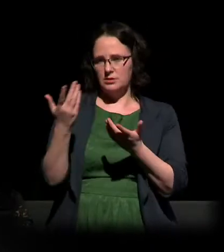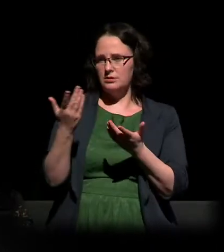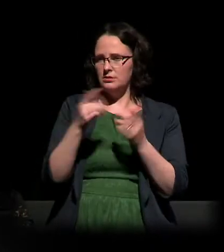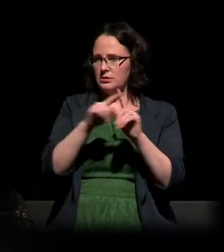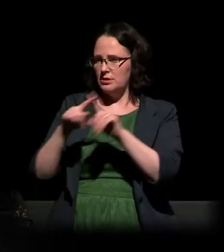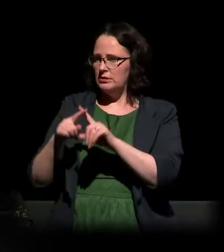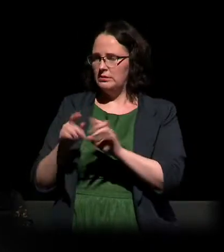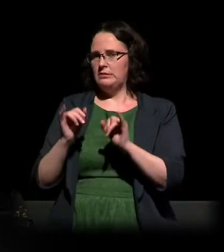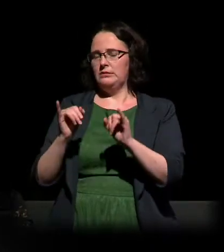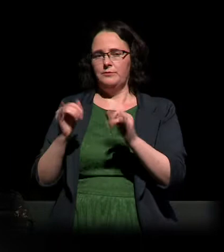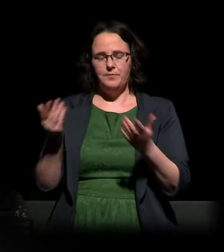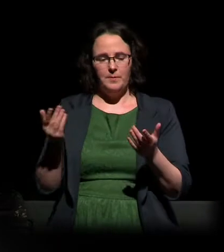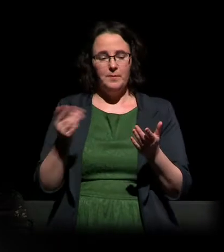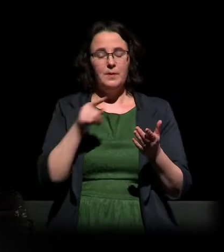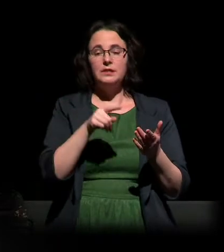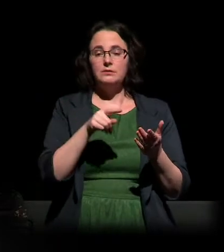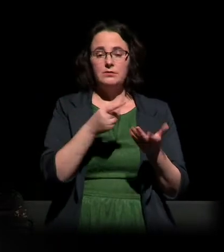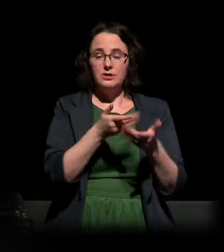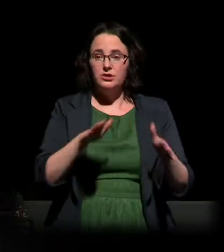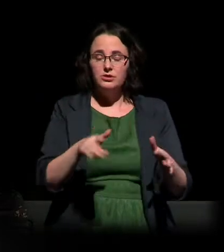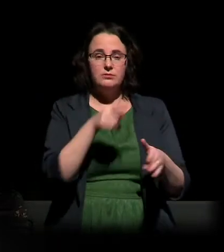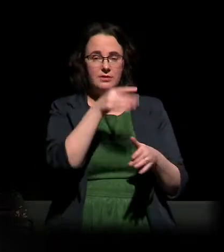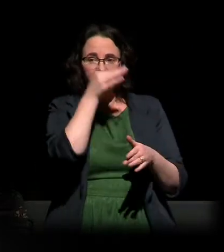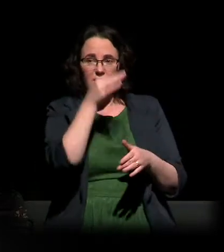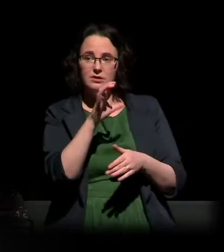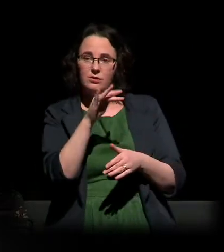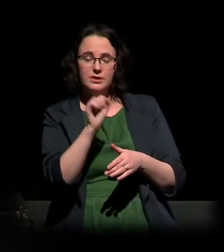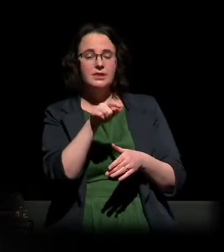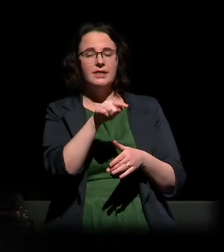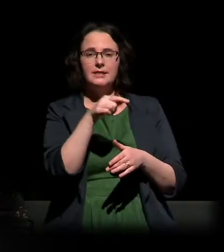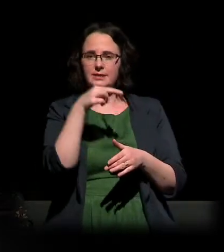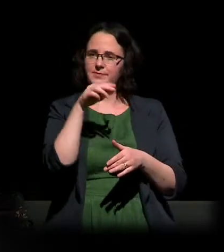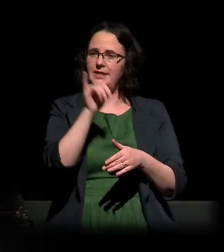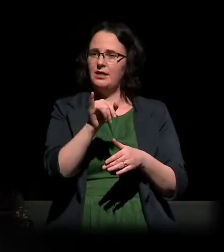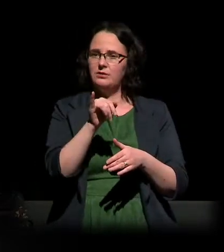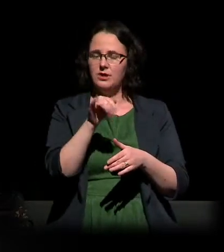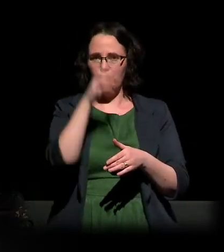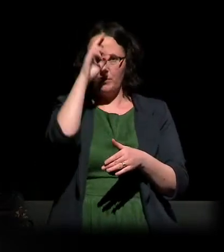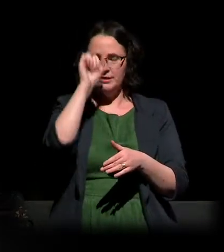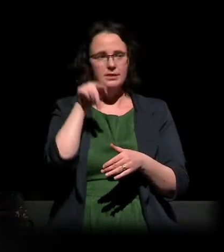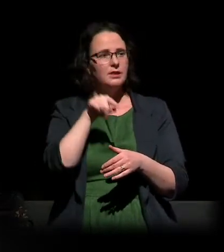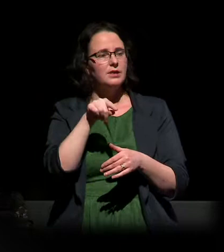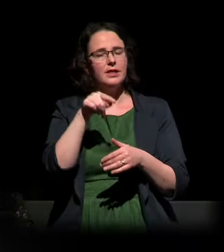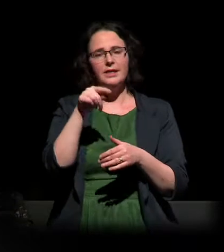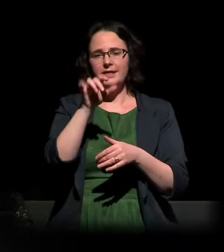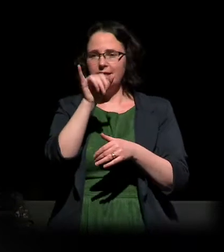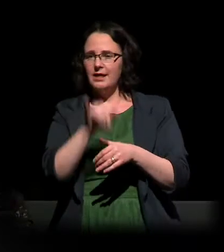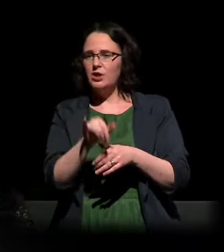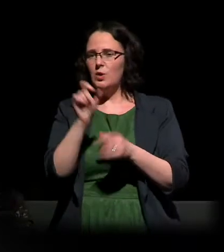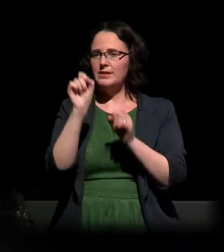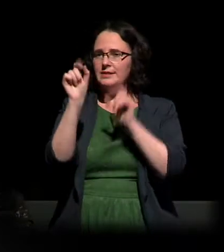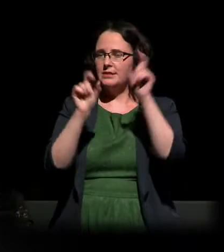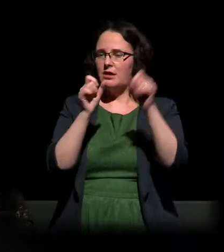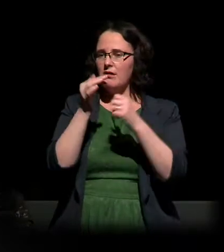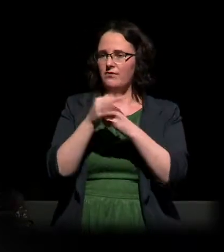yellow crocus bulbs, evoking the yellow Star of David, which Jewish people were forced to wear under Nazi rule, school children